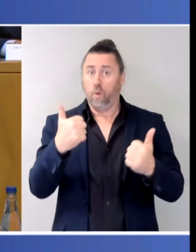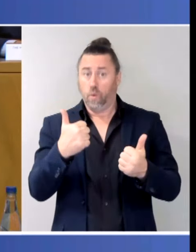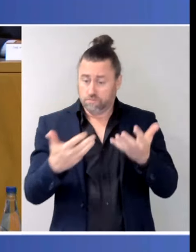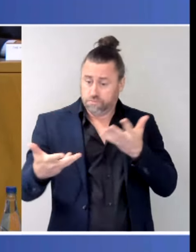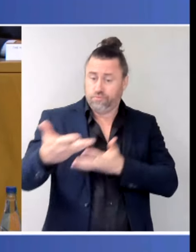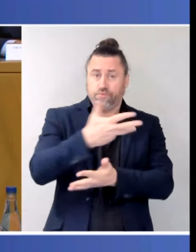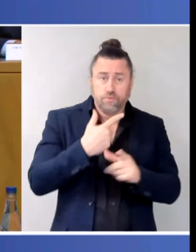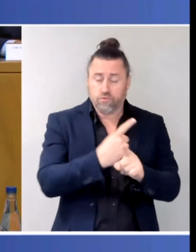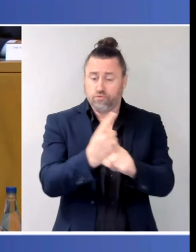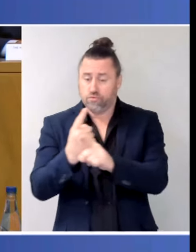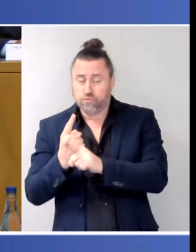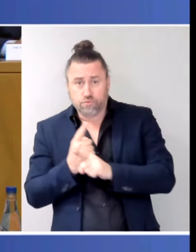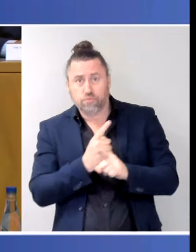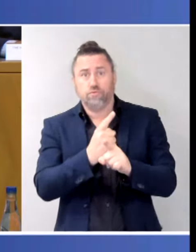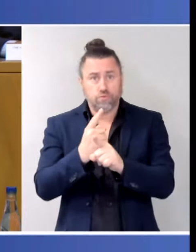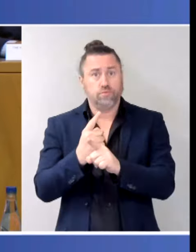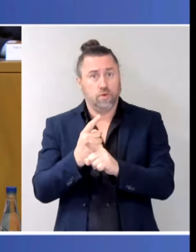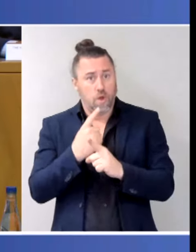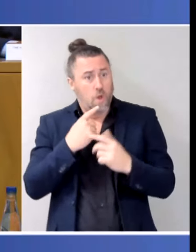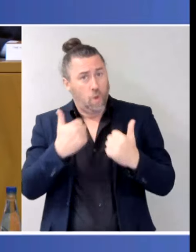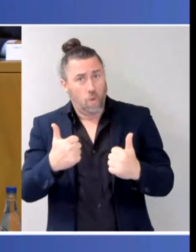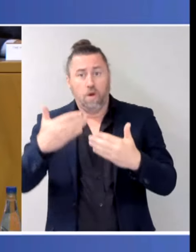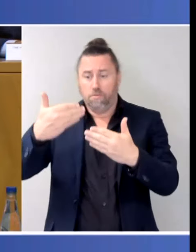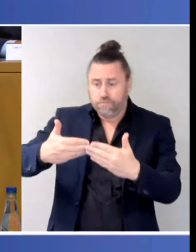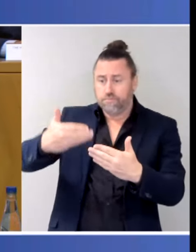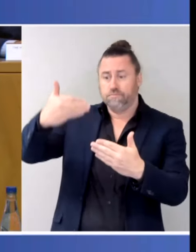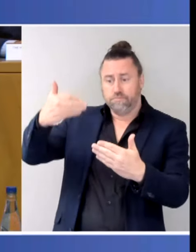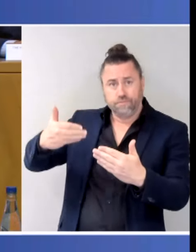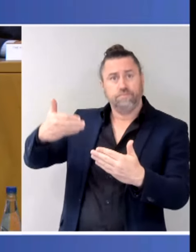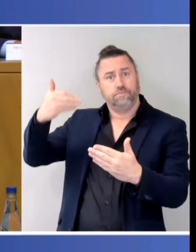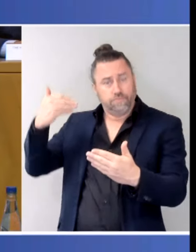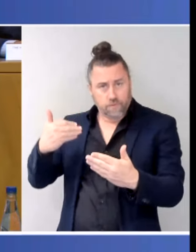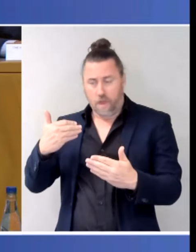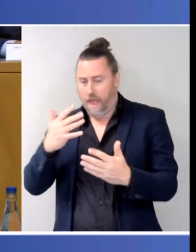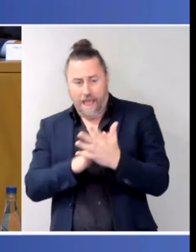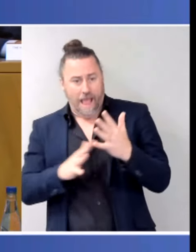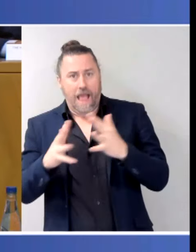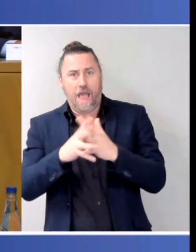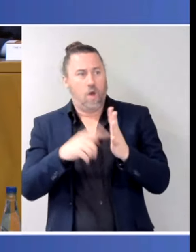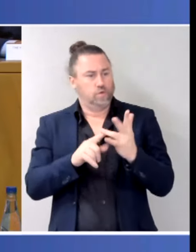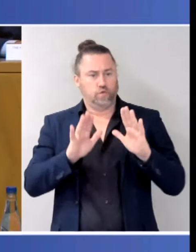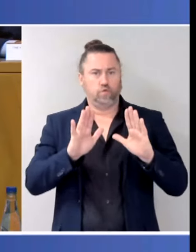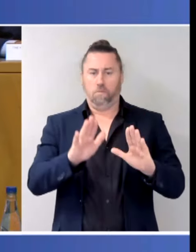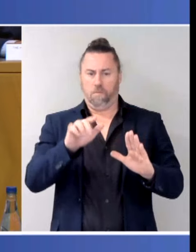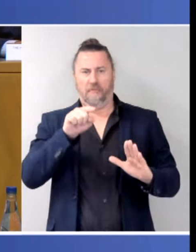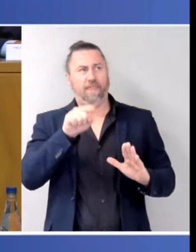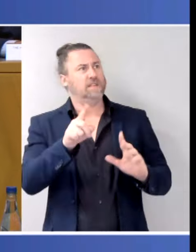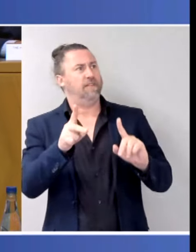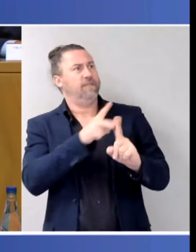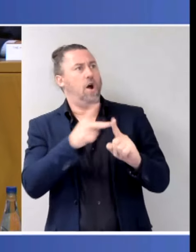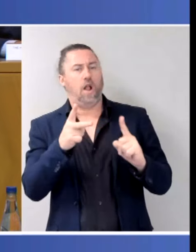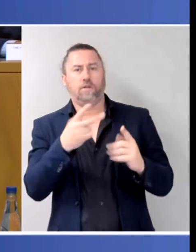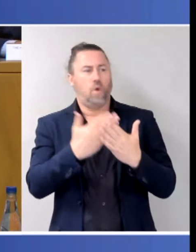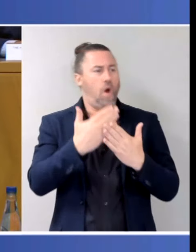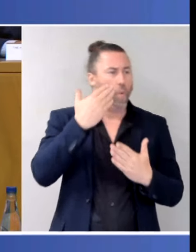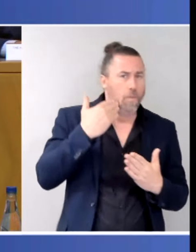constructive dialogue that we've had in the lead up to this special National Cabinet meeting. The discussions that